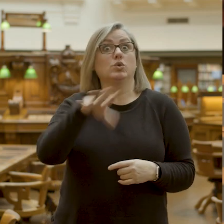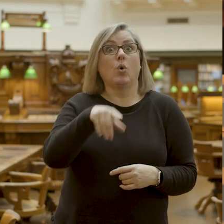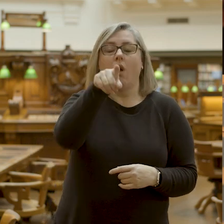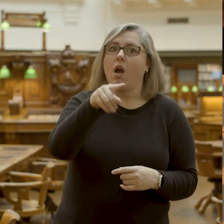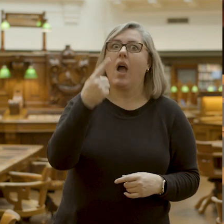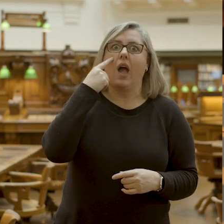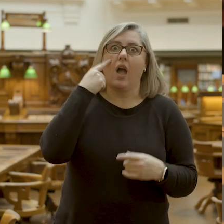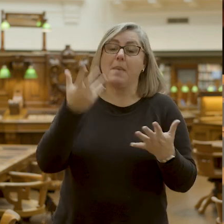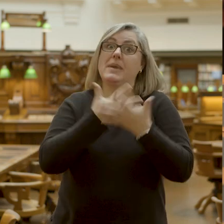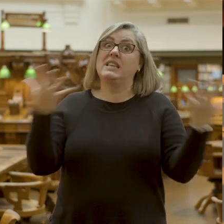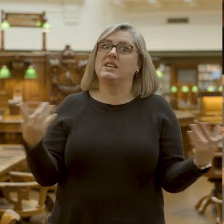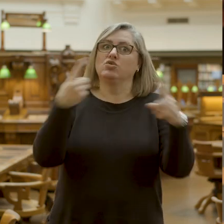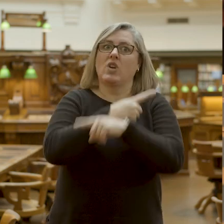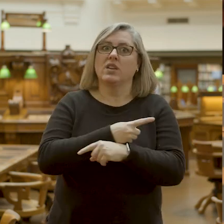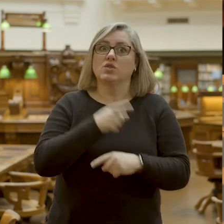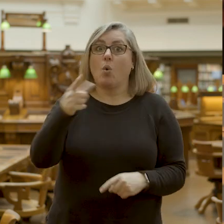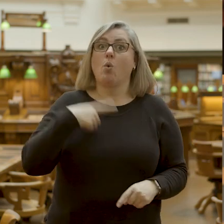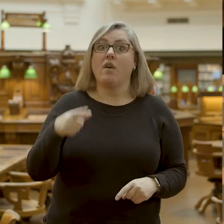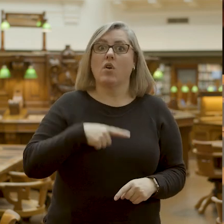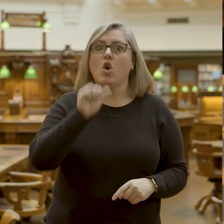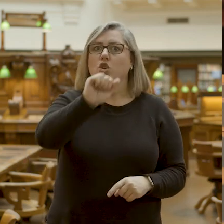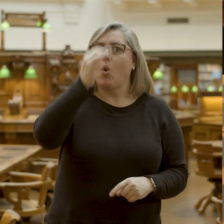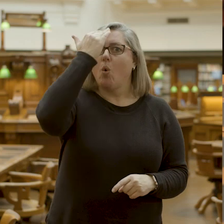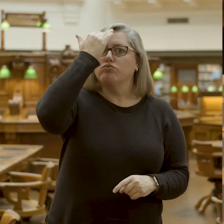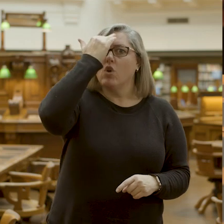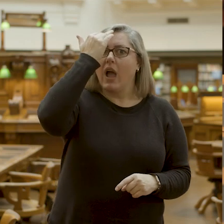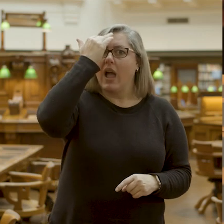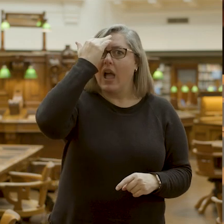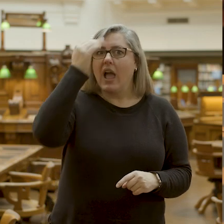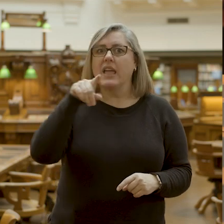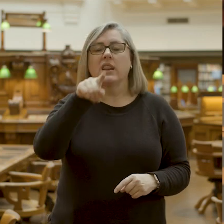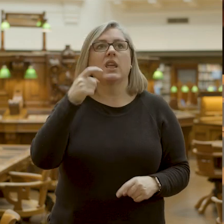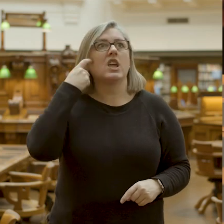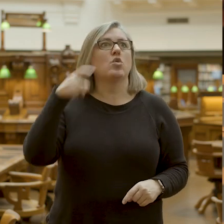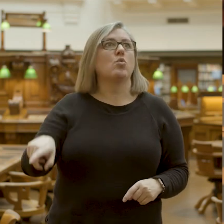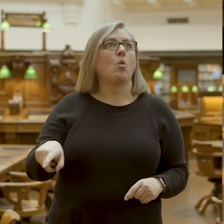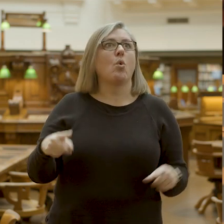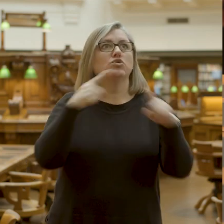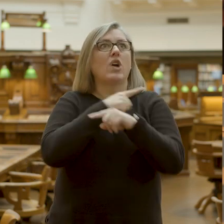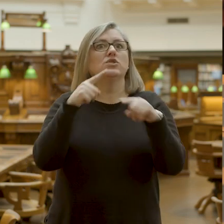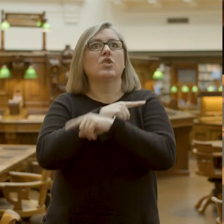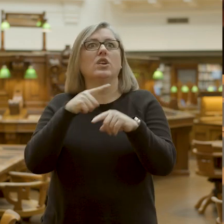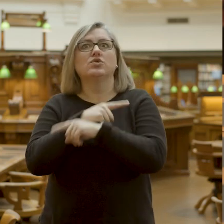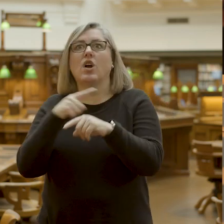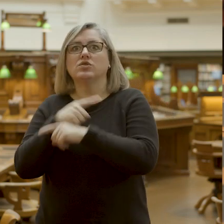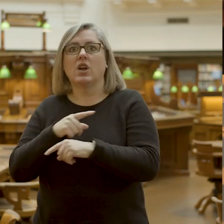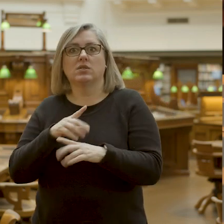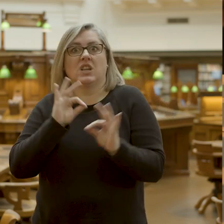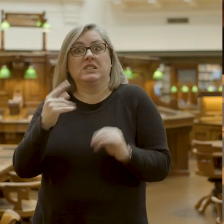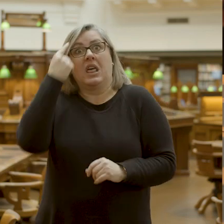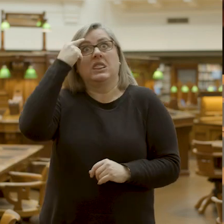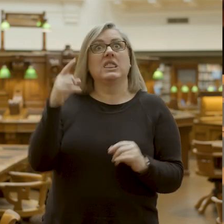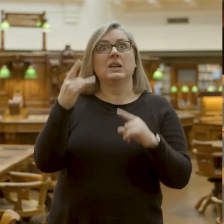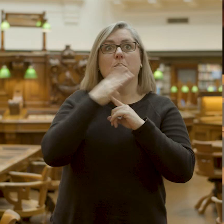big that change was. And that's because your brain is essentially ignoring the changes that it doesn't think are